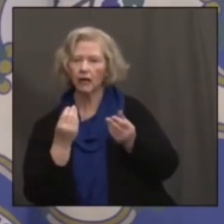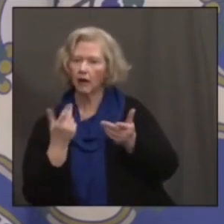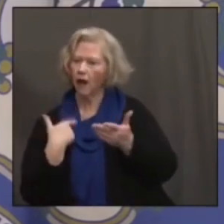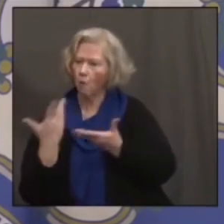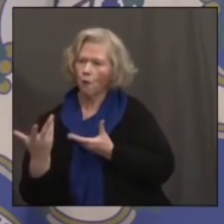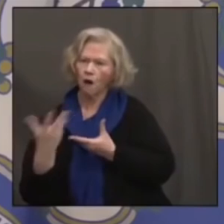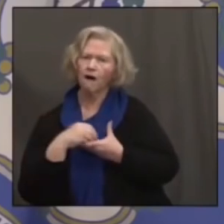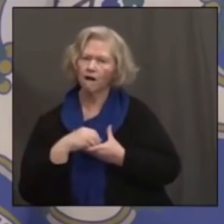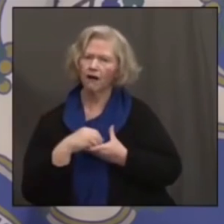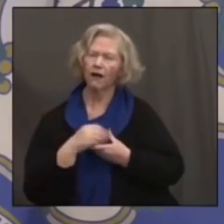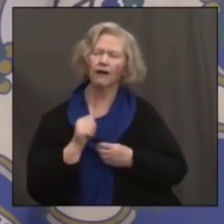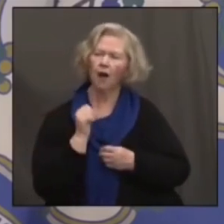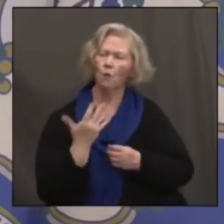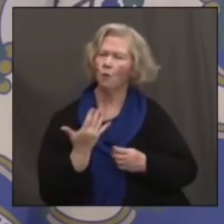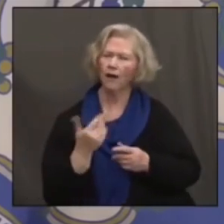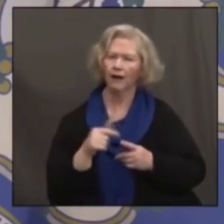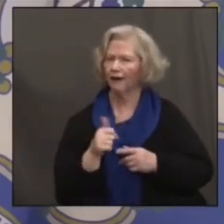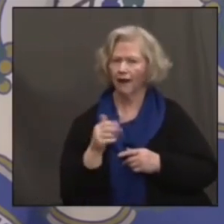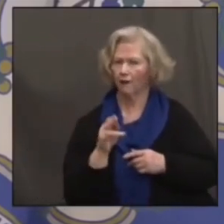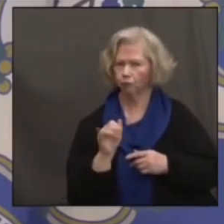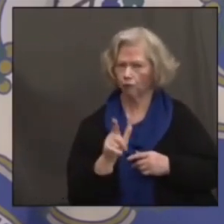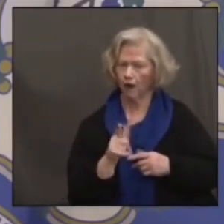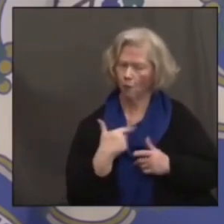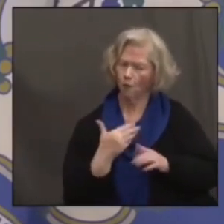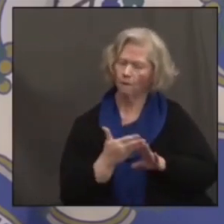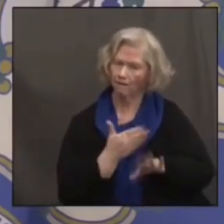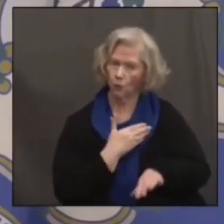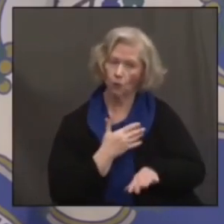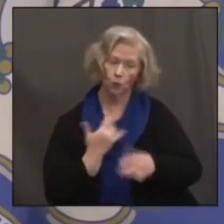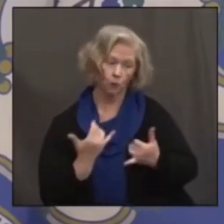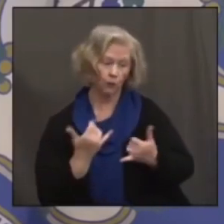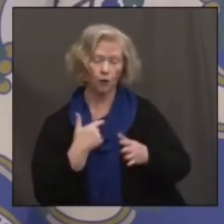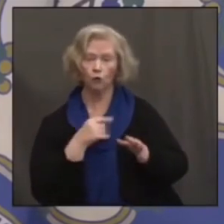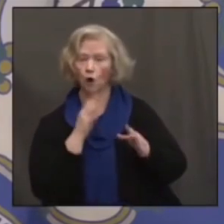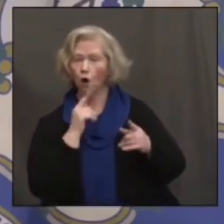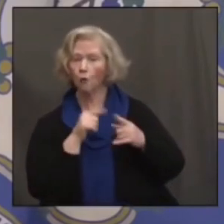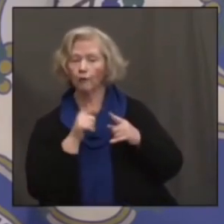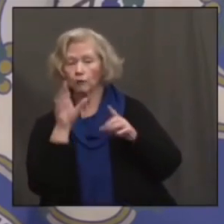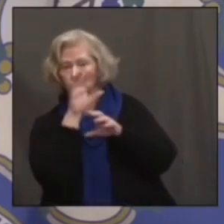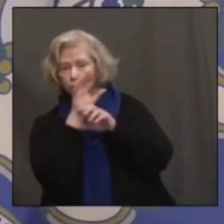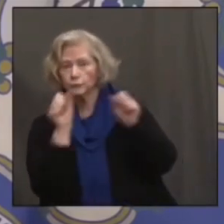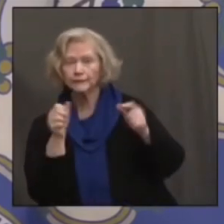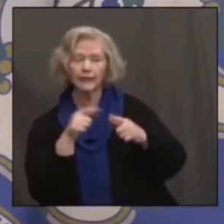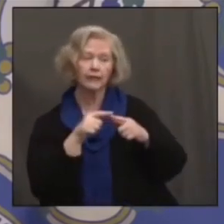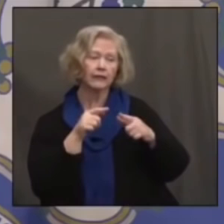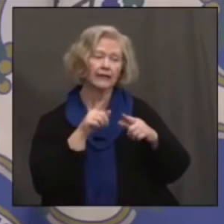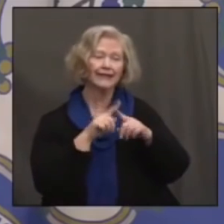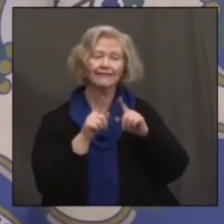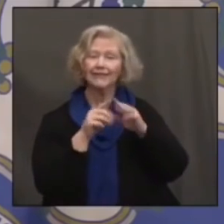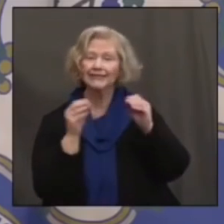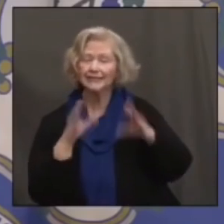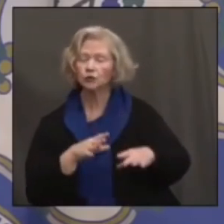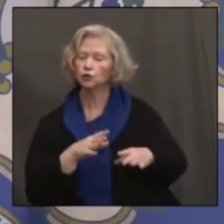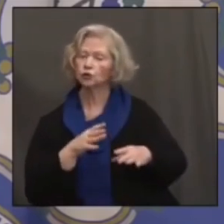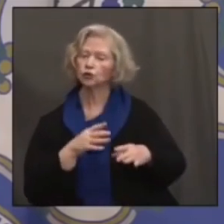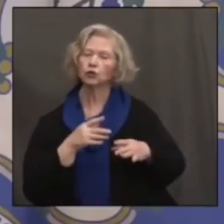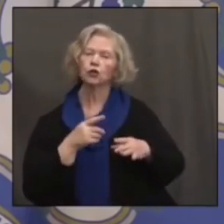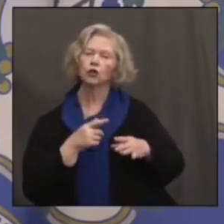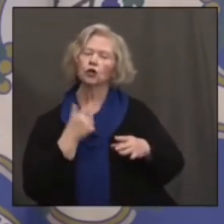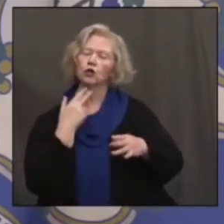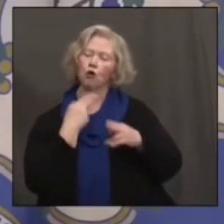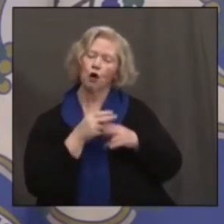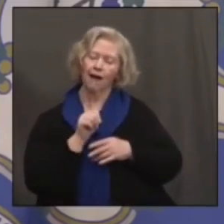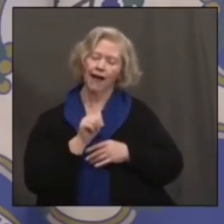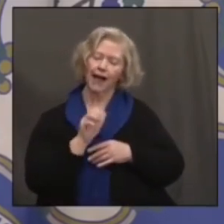involved earlier. mean, today I was on with superintendents and teachers from across the state and something called Accelerate